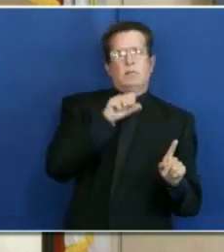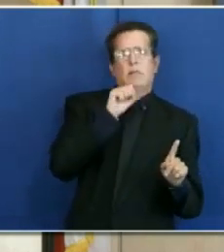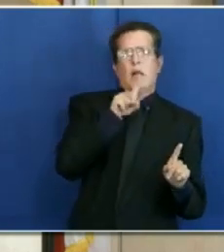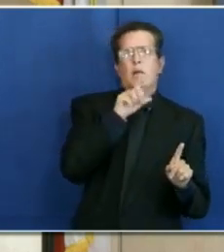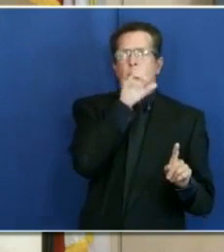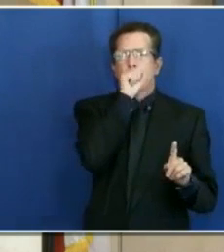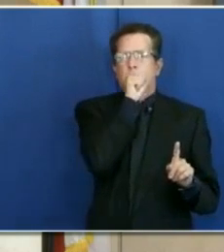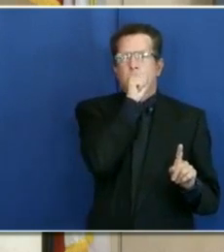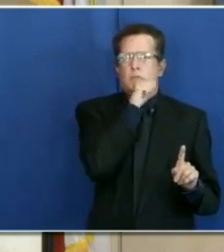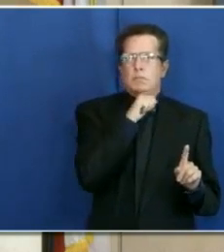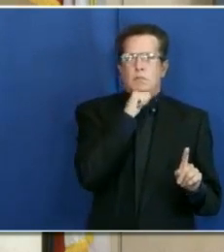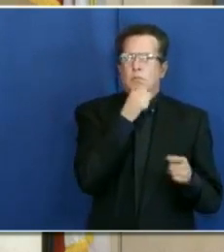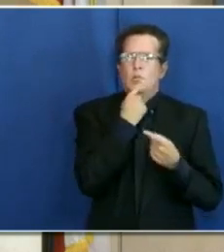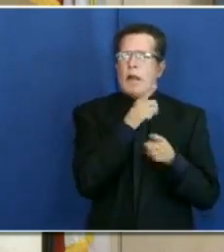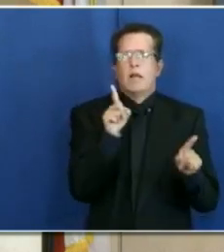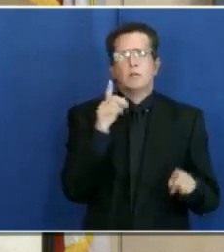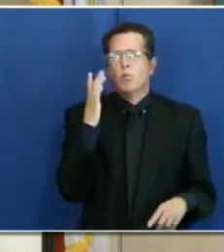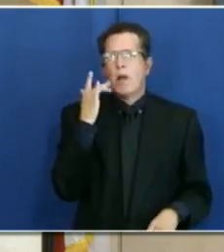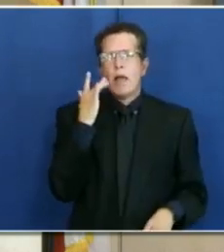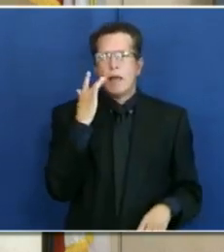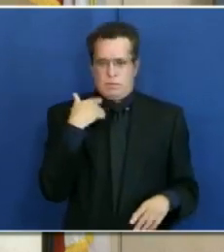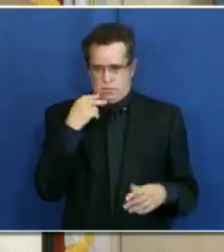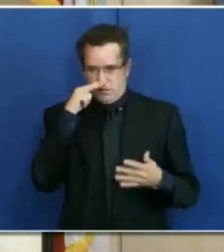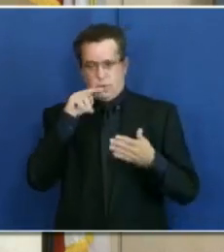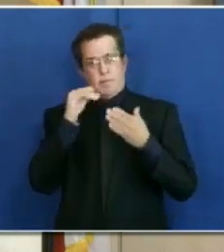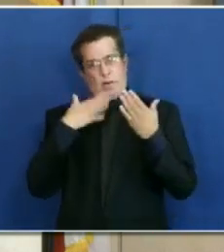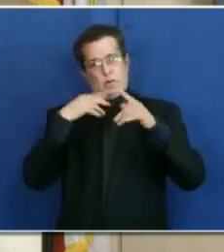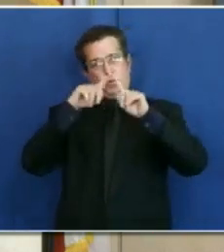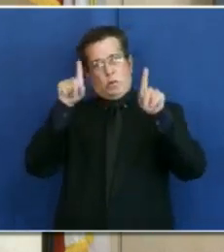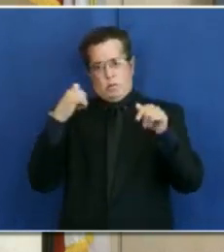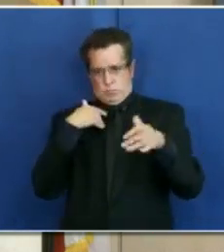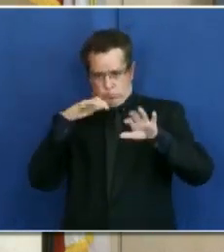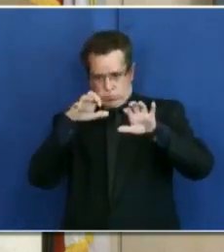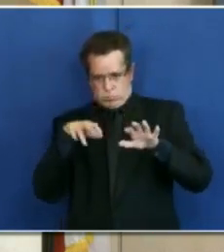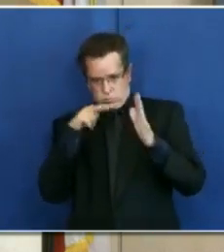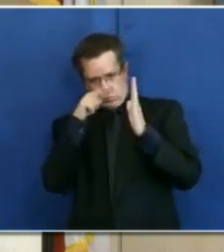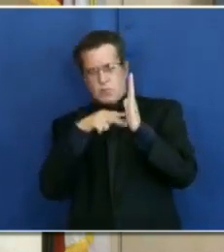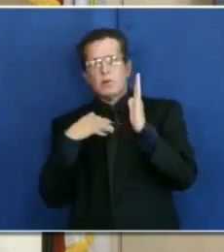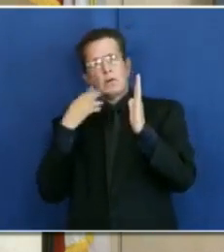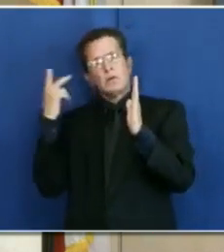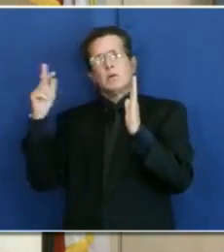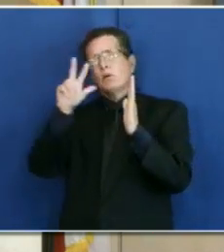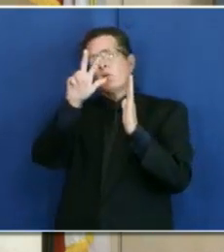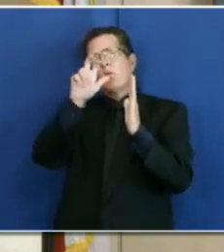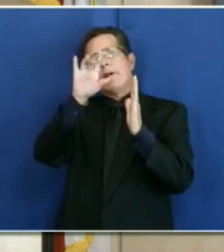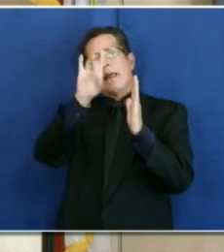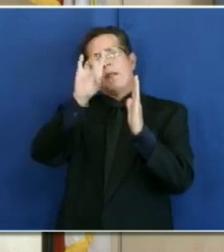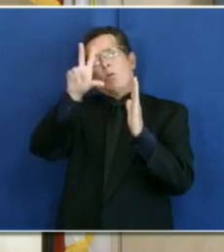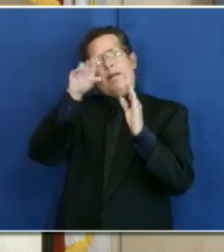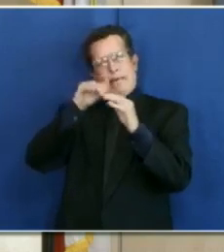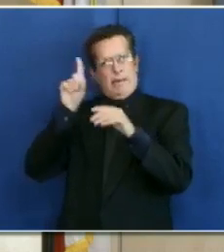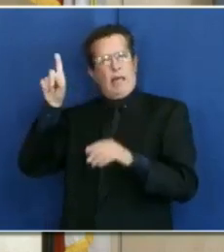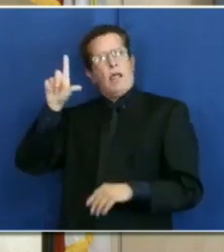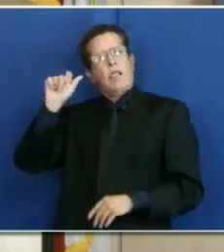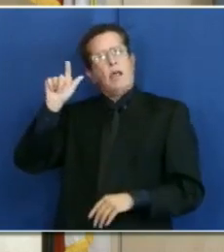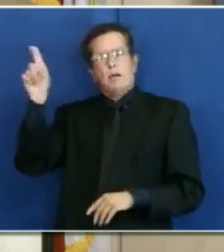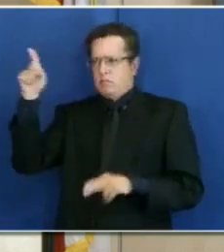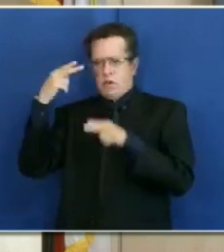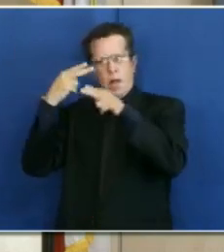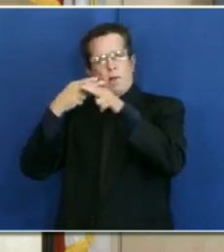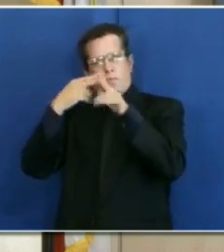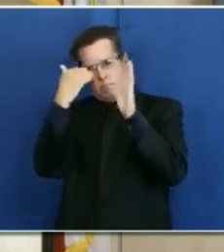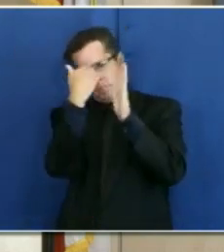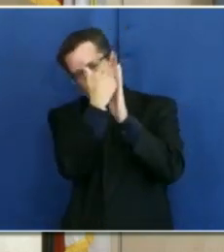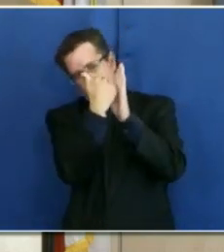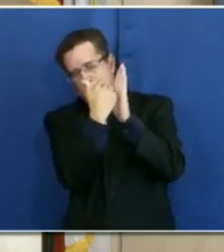Diego? Here, I can look on this list. I've got enough on my screen right now. I can tell you that there are 383 locations listed in L.A. for a total